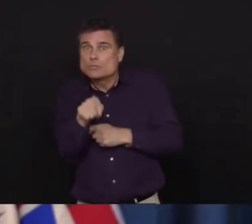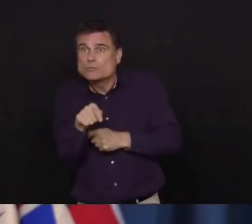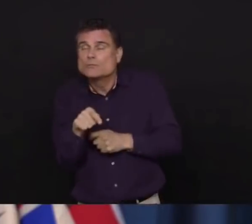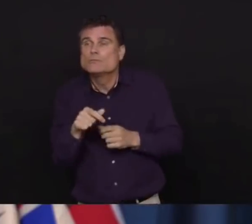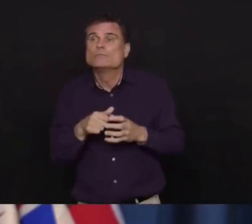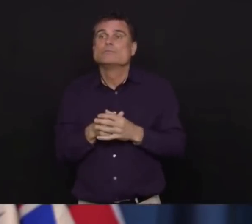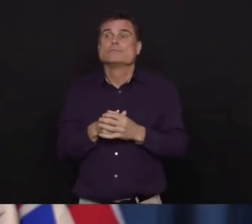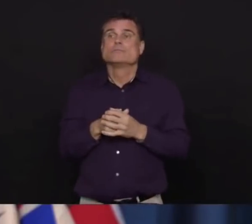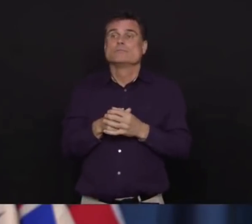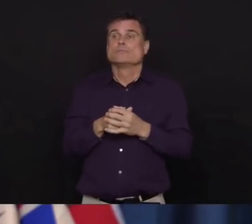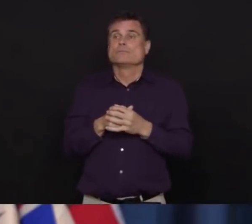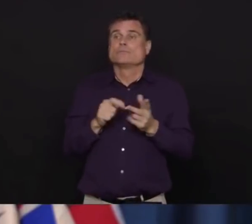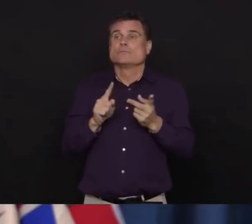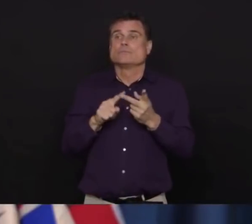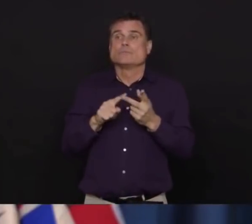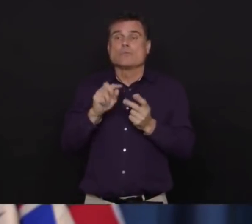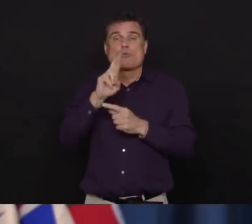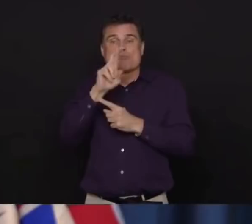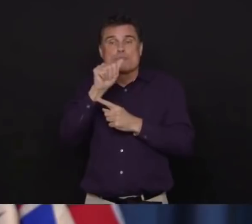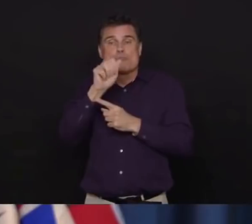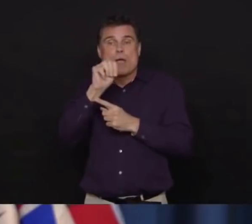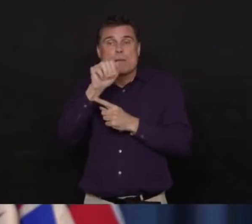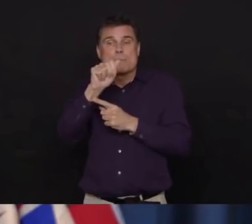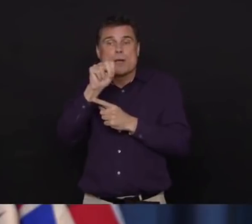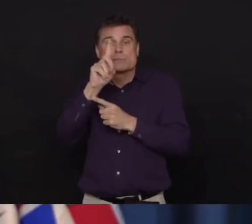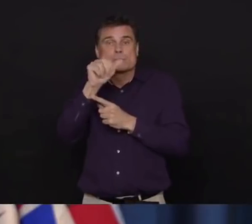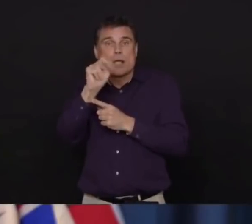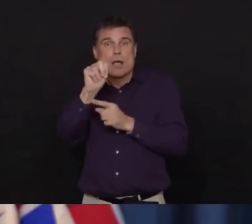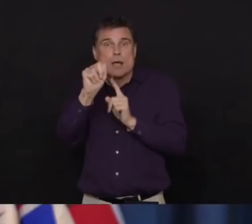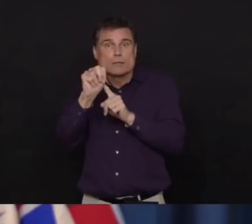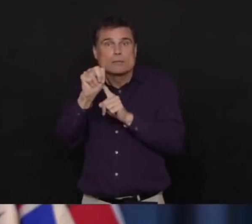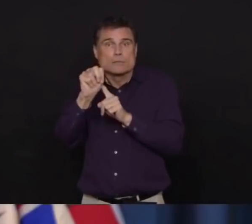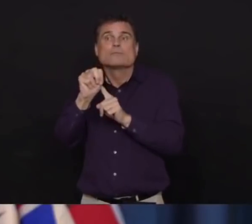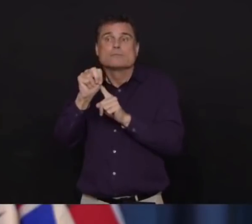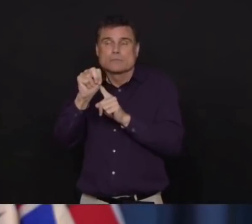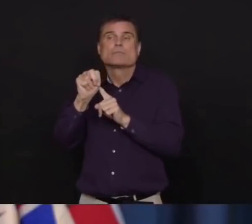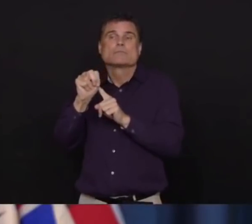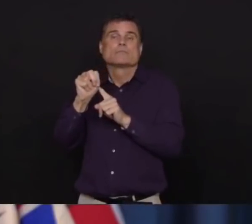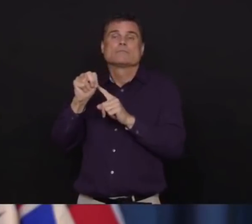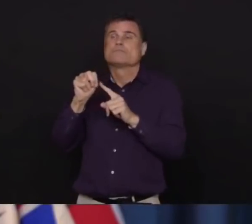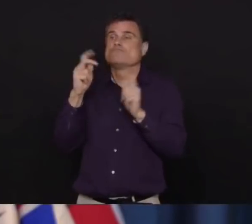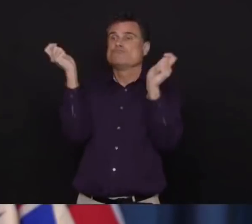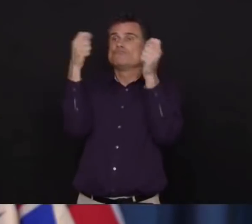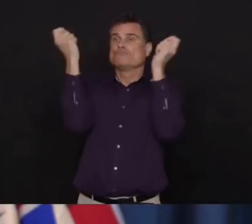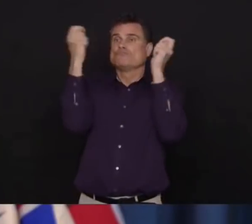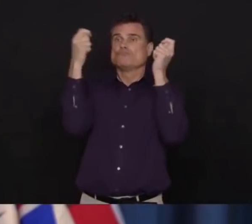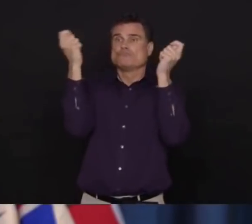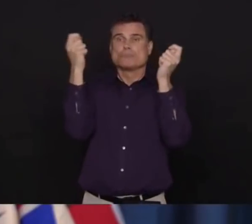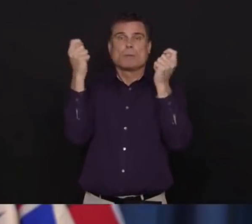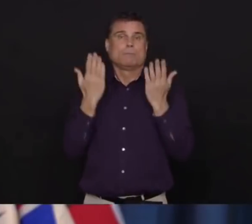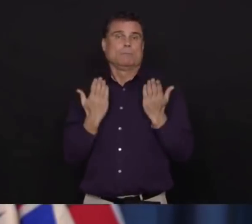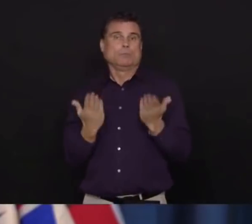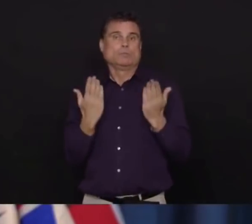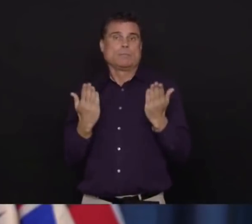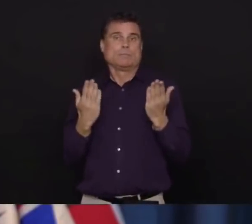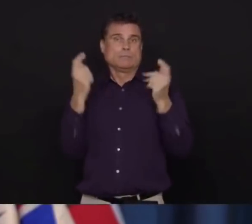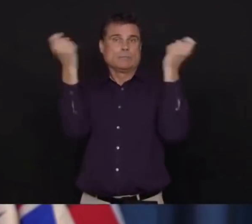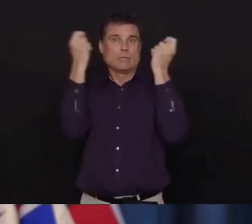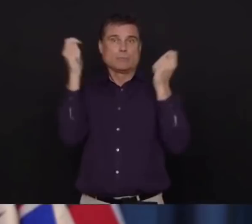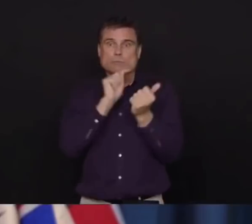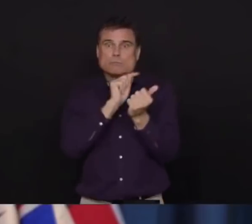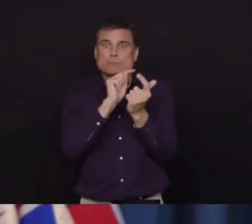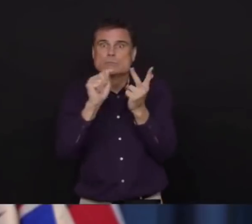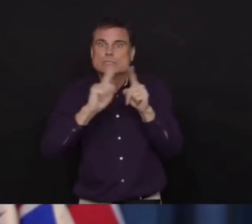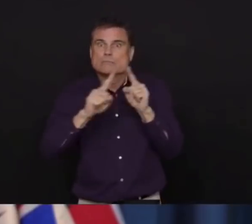what we can do to support people in practicing their faith without